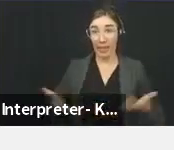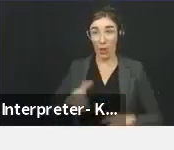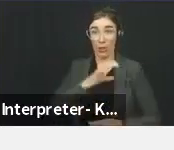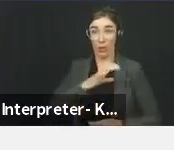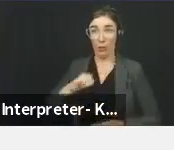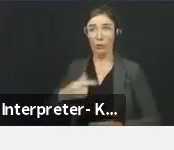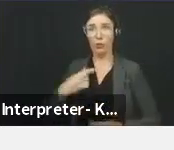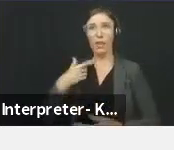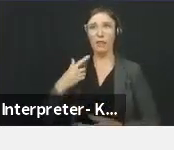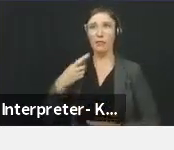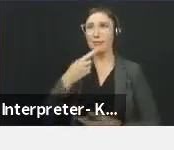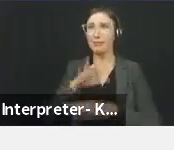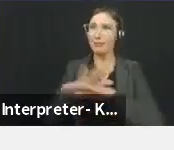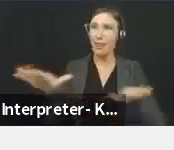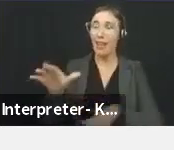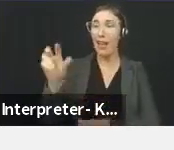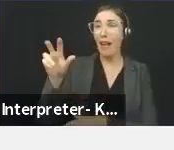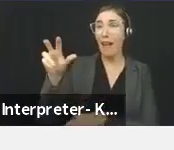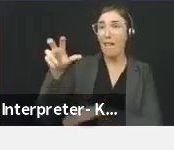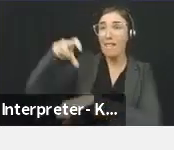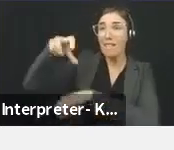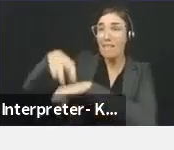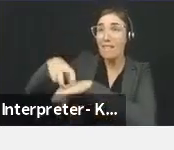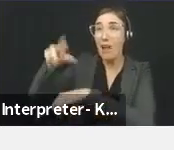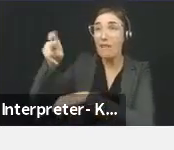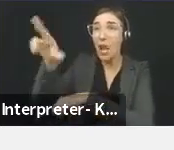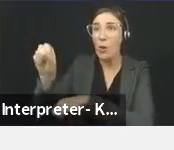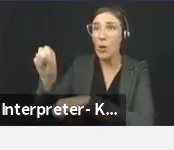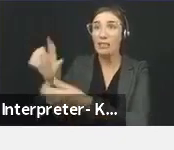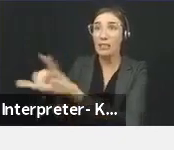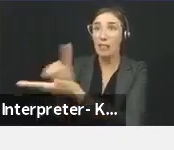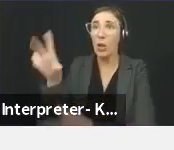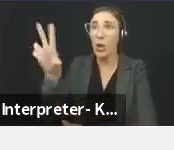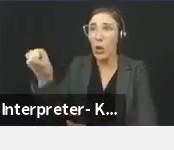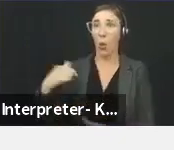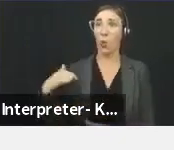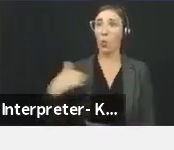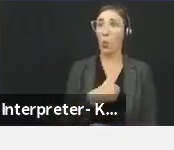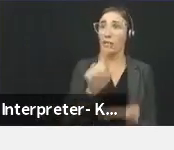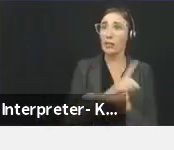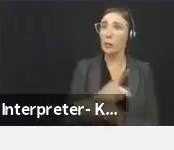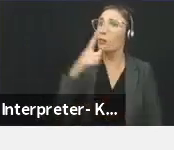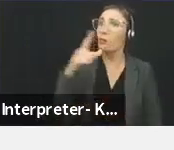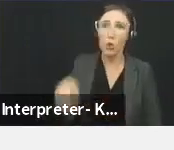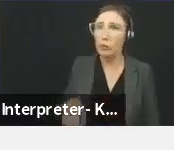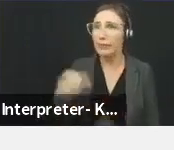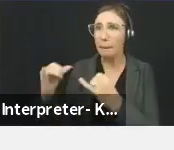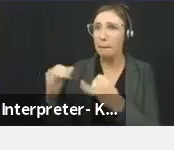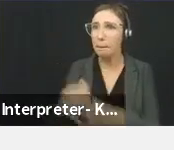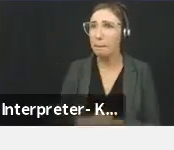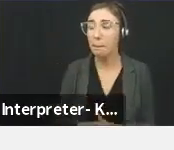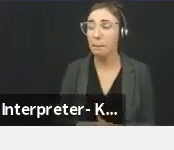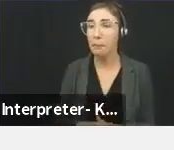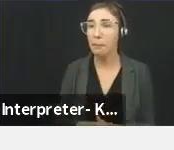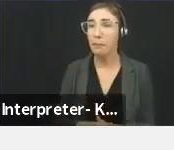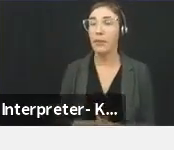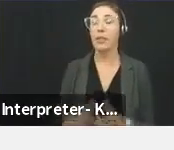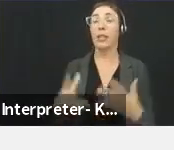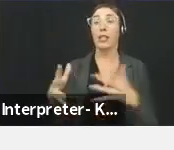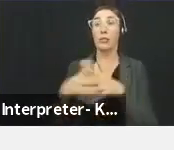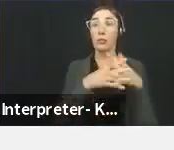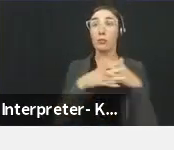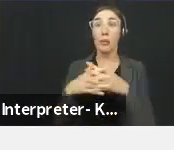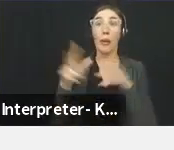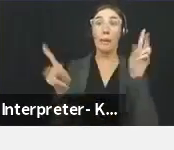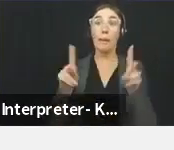message that viruses don't discriminate and neither should we. It's been reported that 15% of Jewish adults in the United States under 30